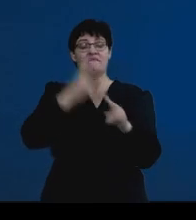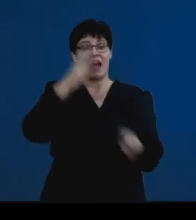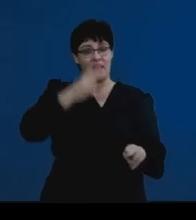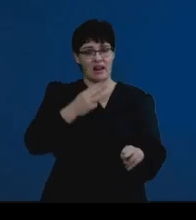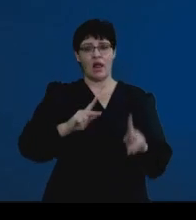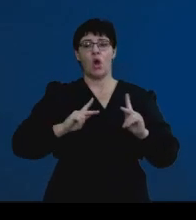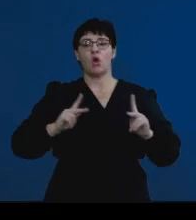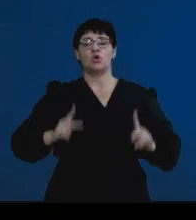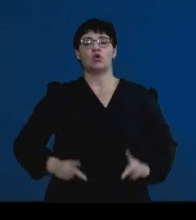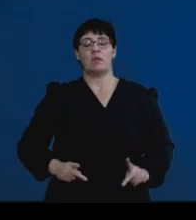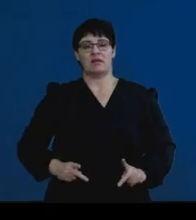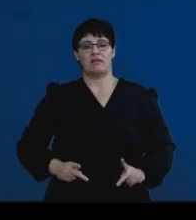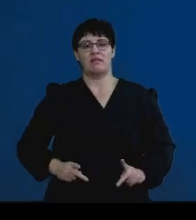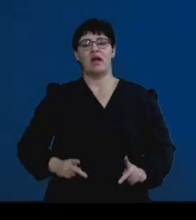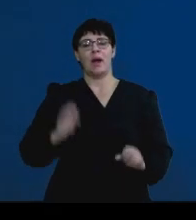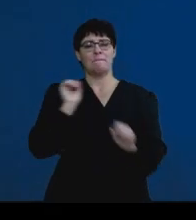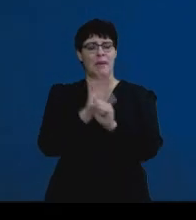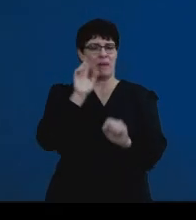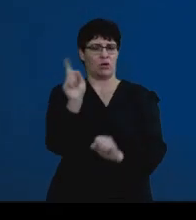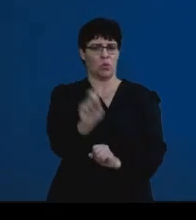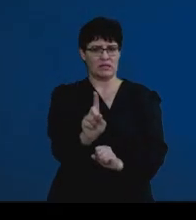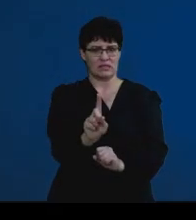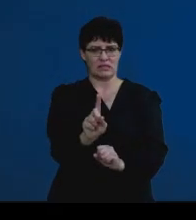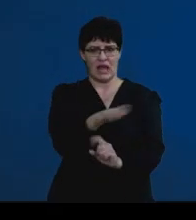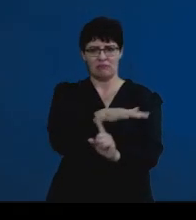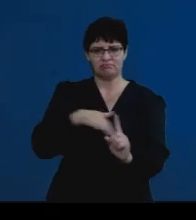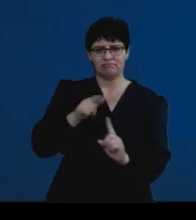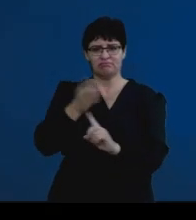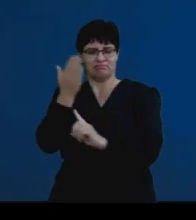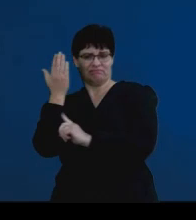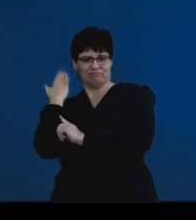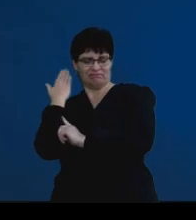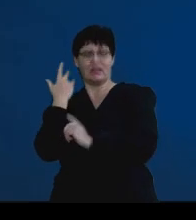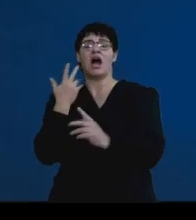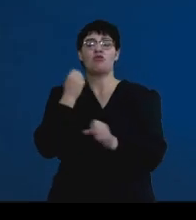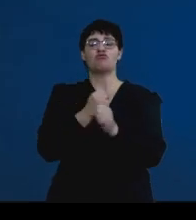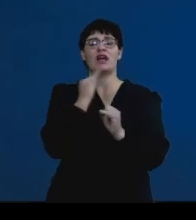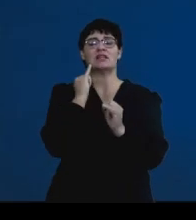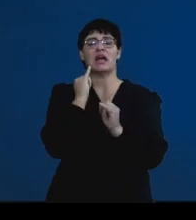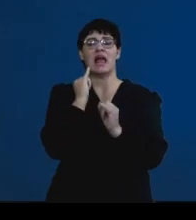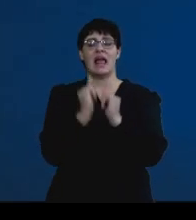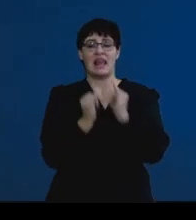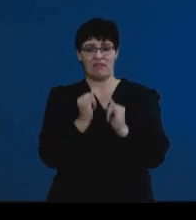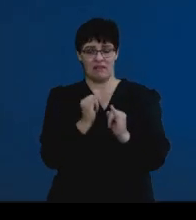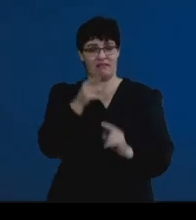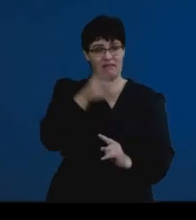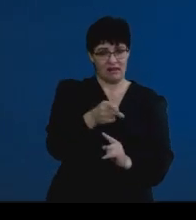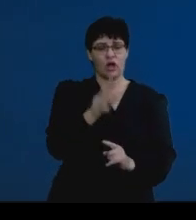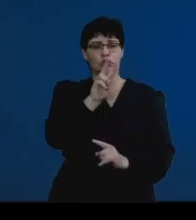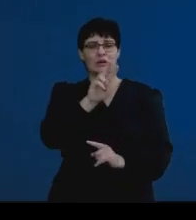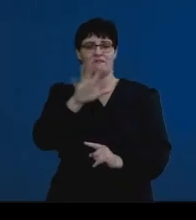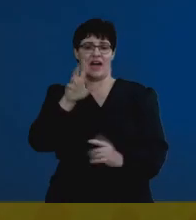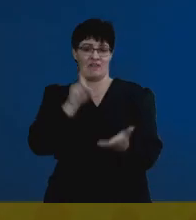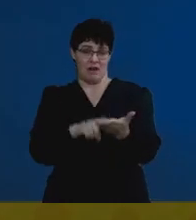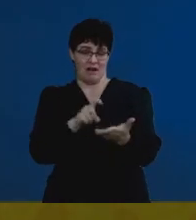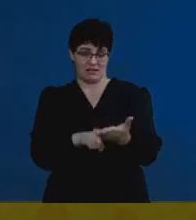human impact from grade 11s that is brought into your grade 12 here, and that's 25 marks. So guys, if we look